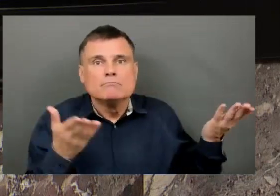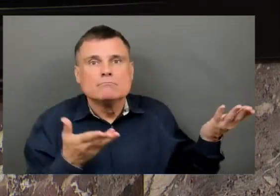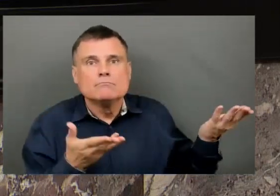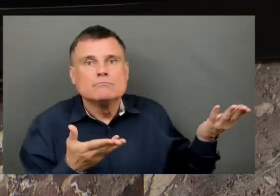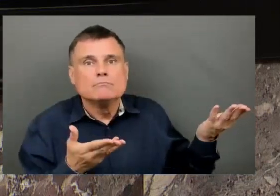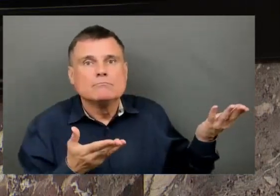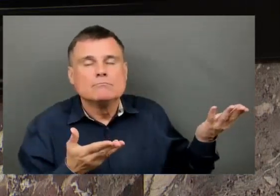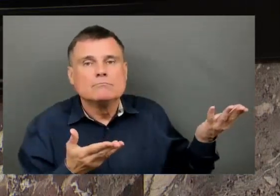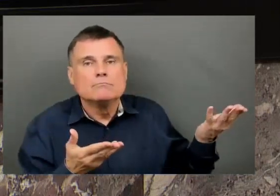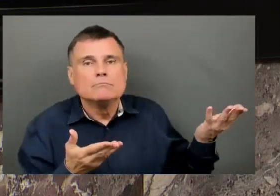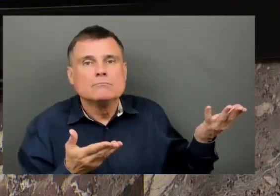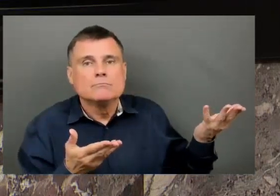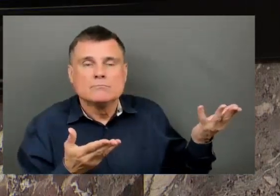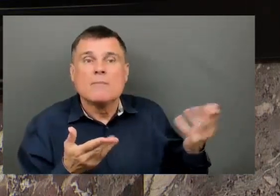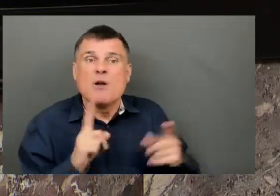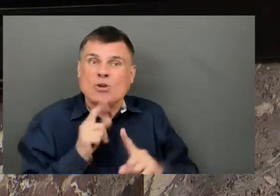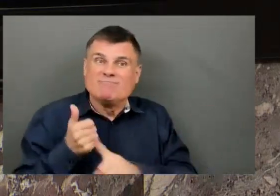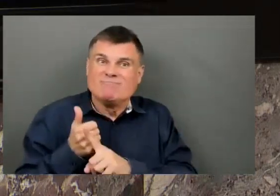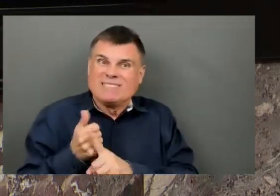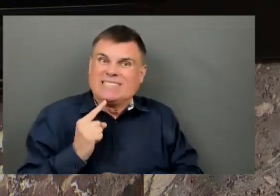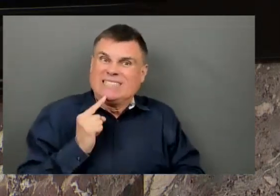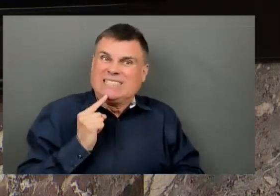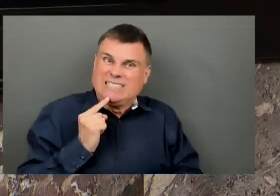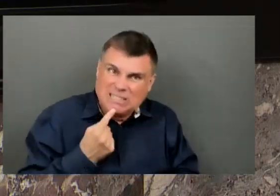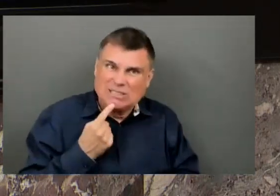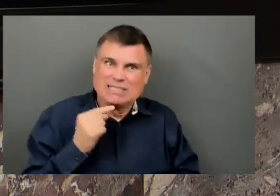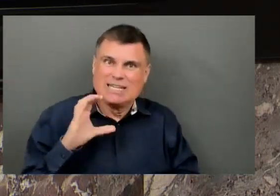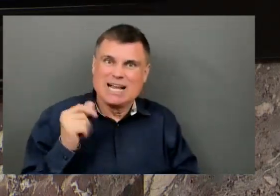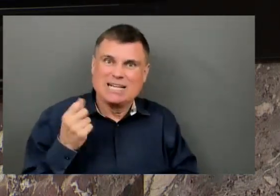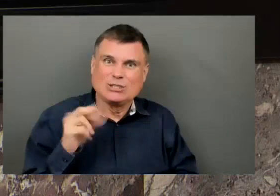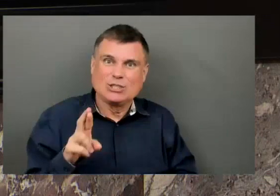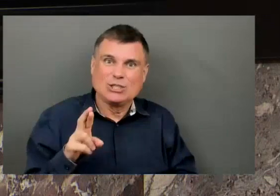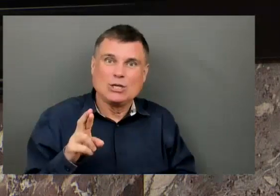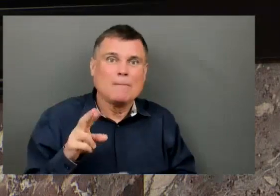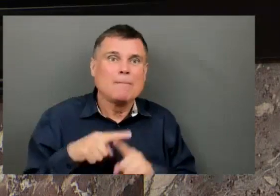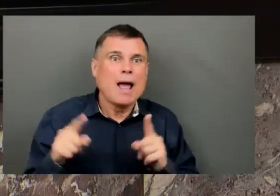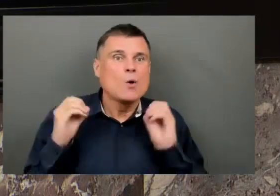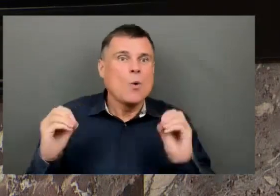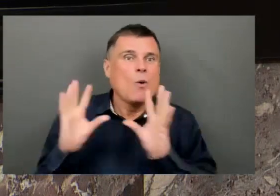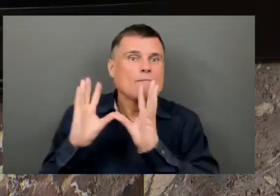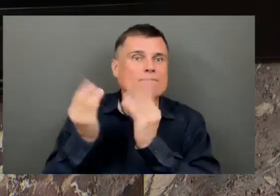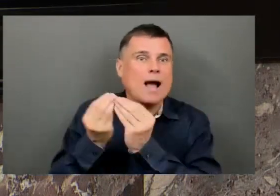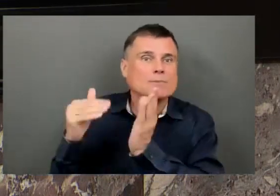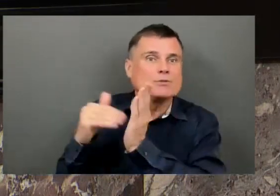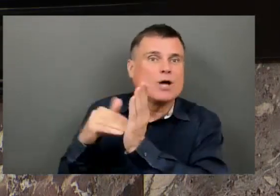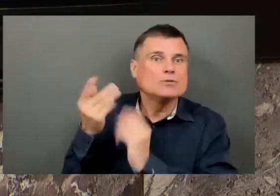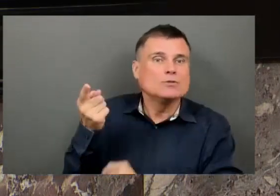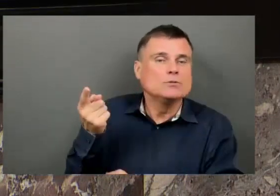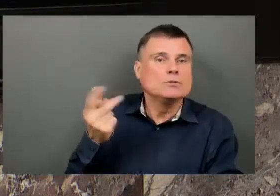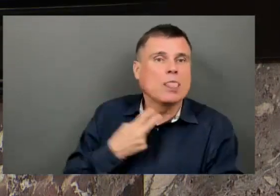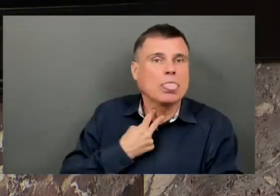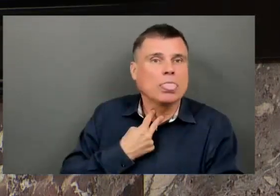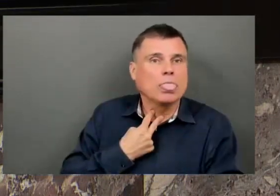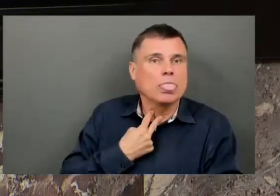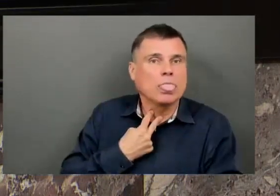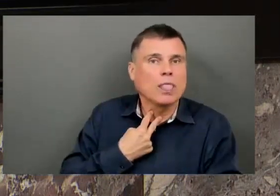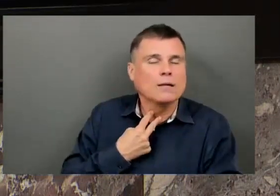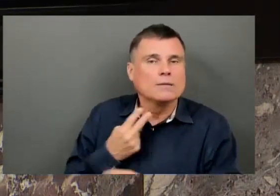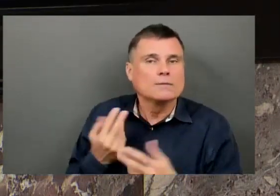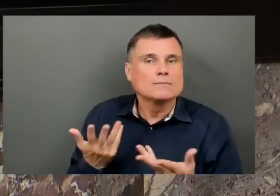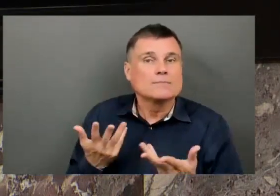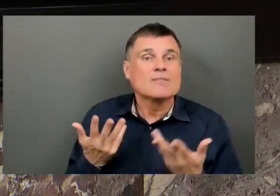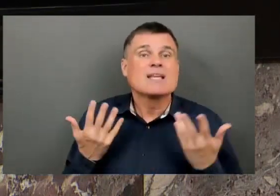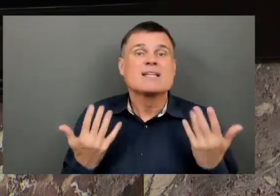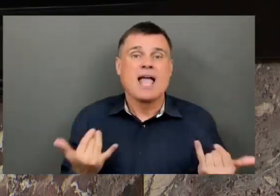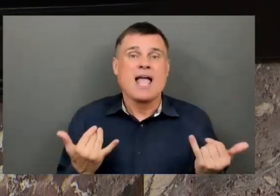primary care network, the Division of Family Practice and Island Health, we have identified a location for a primary care centre in Parksville. We have put together